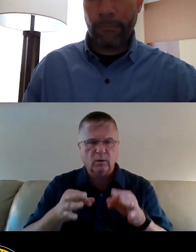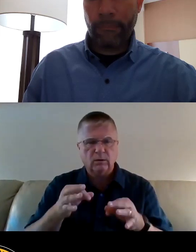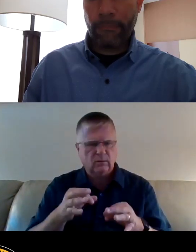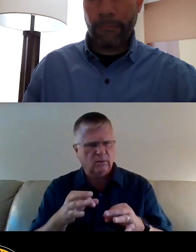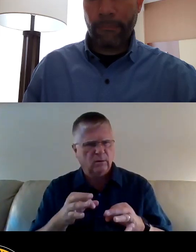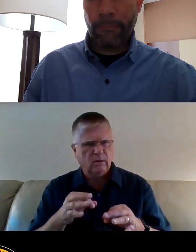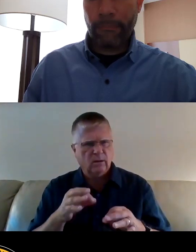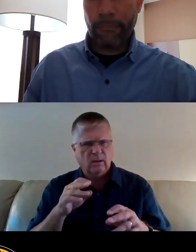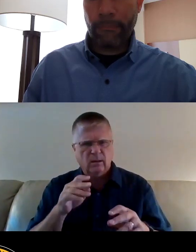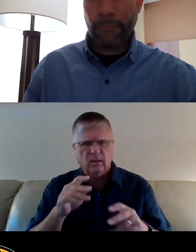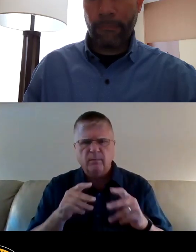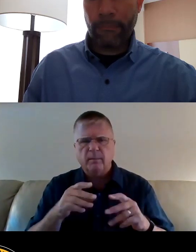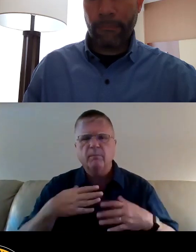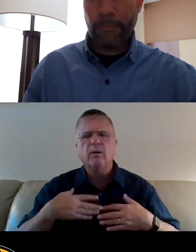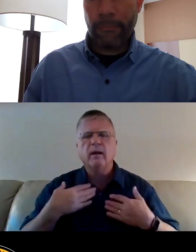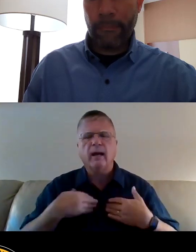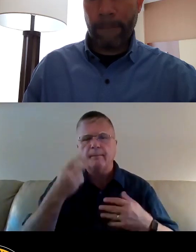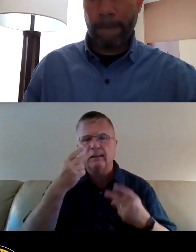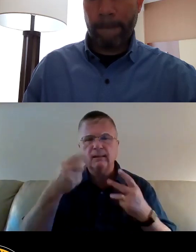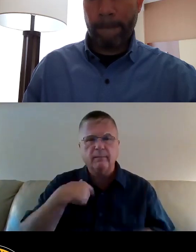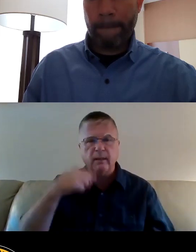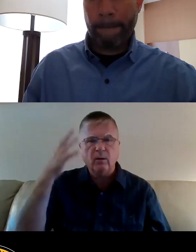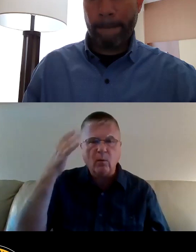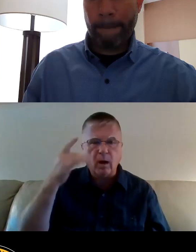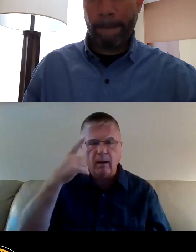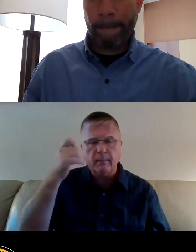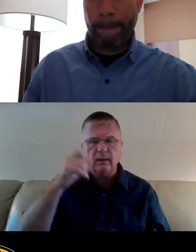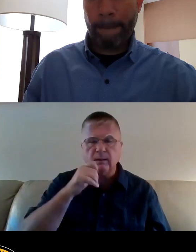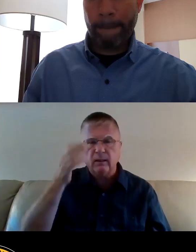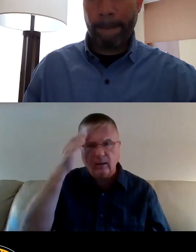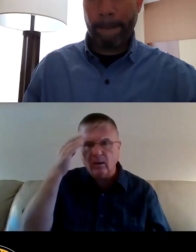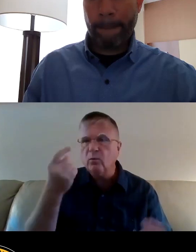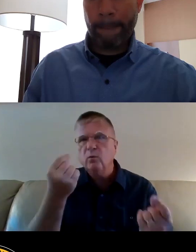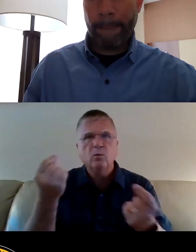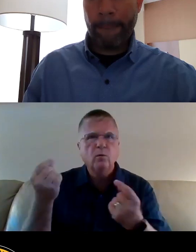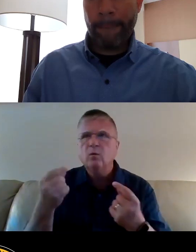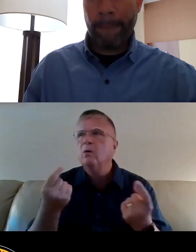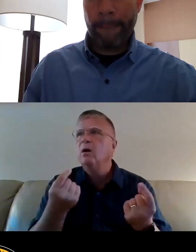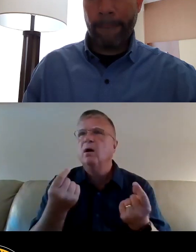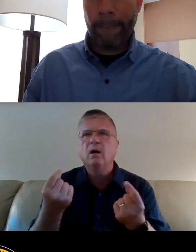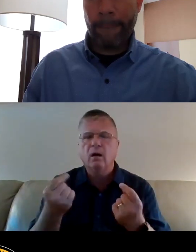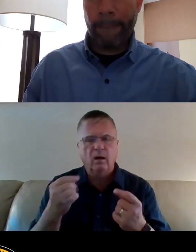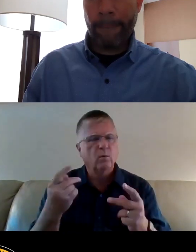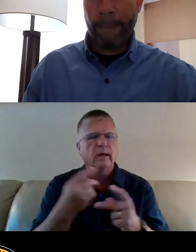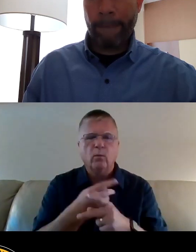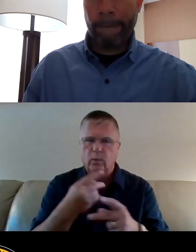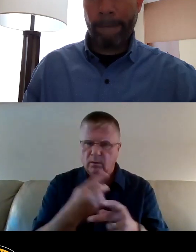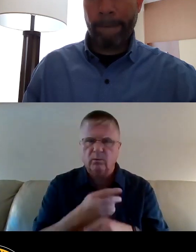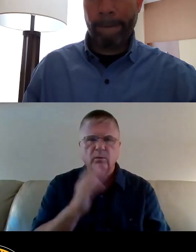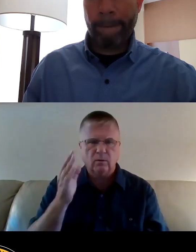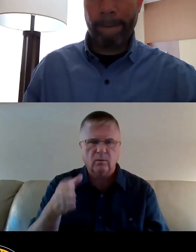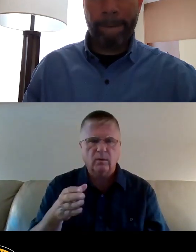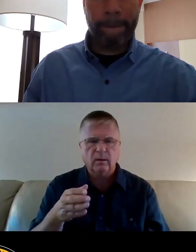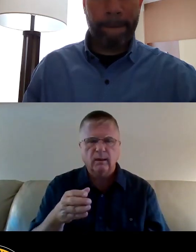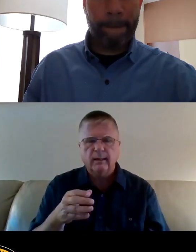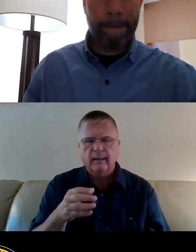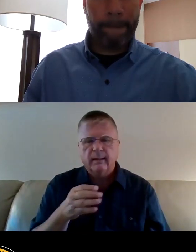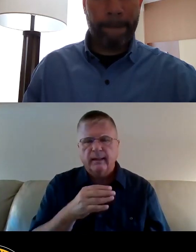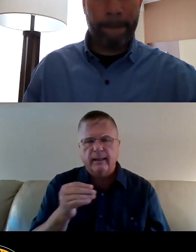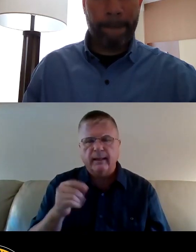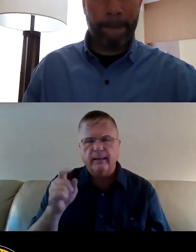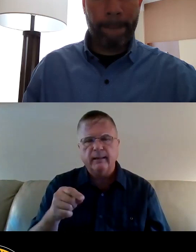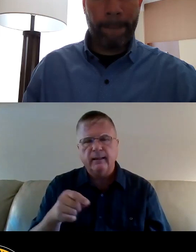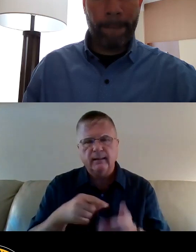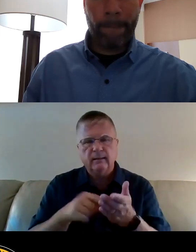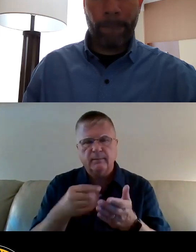were happy to see me because they didn't know what to do, but it's going to get worse. need to move. Y'all need to allocate